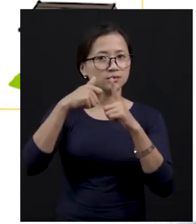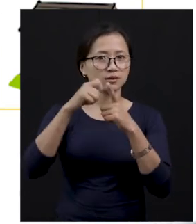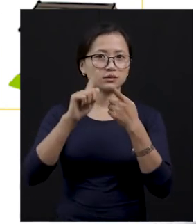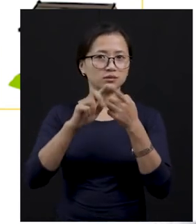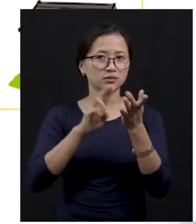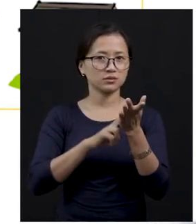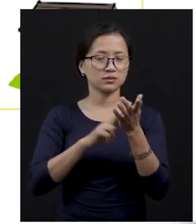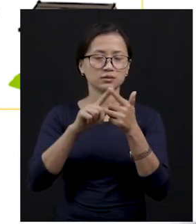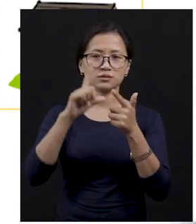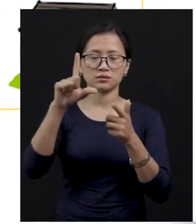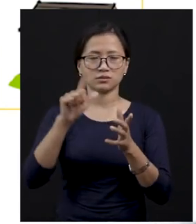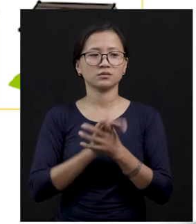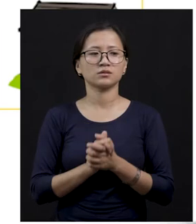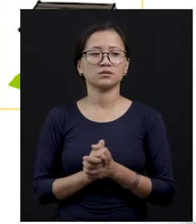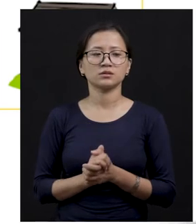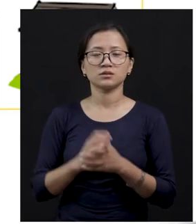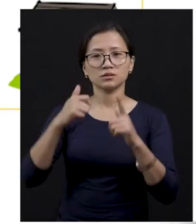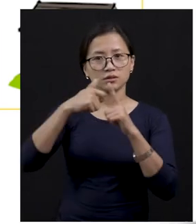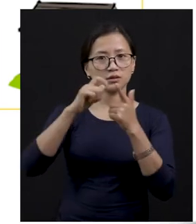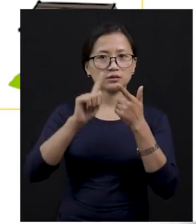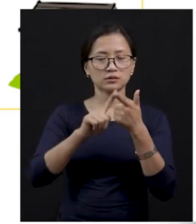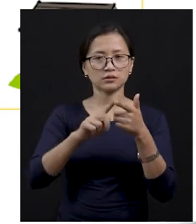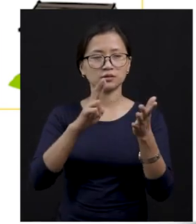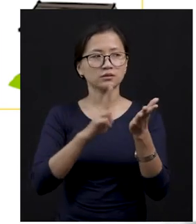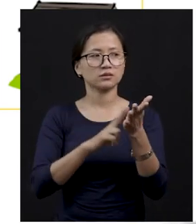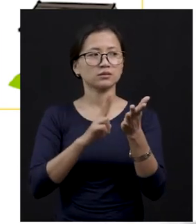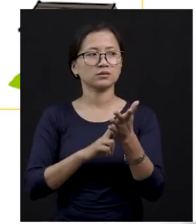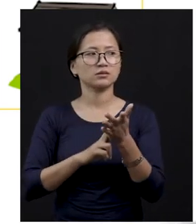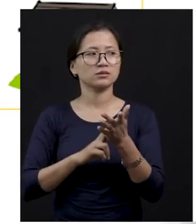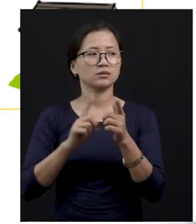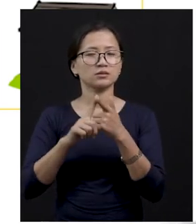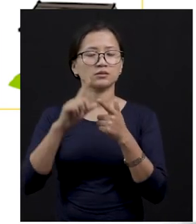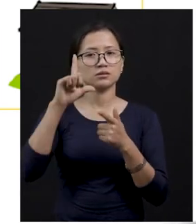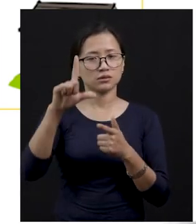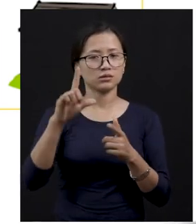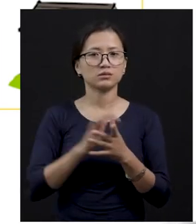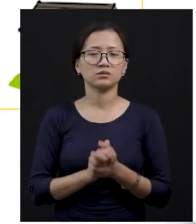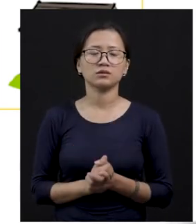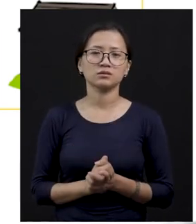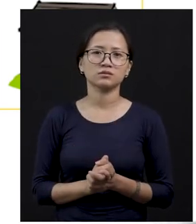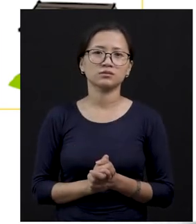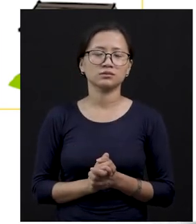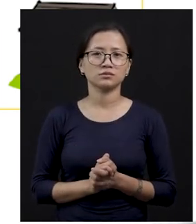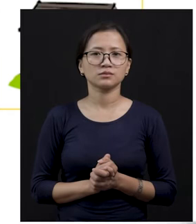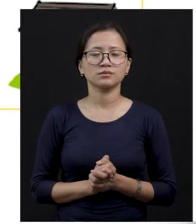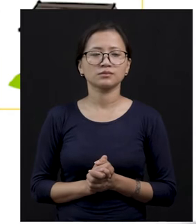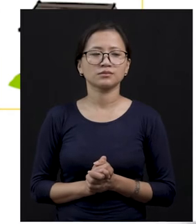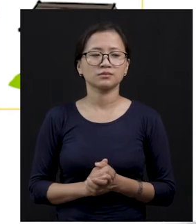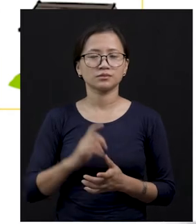kennel. K-E-N-N-E-L, kennel.